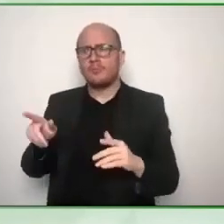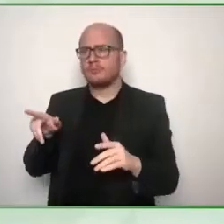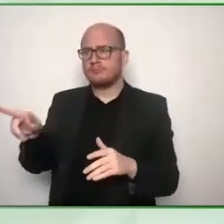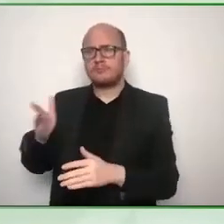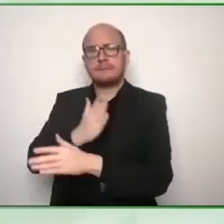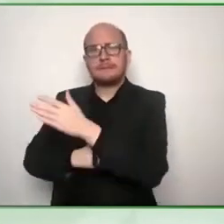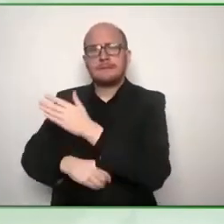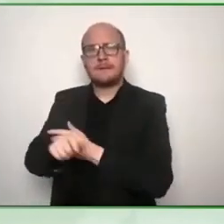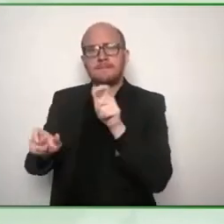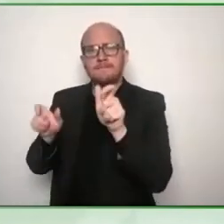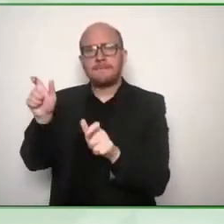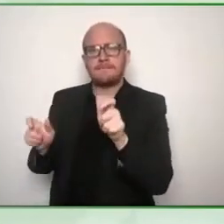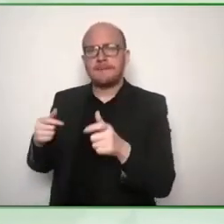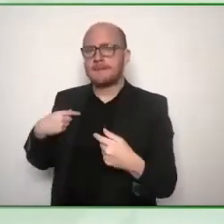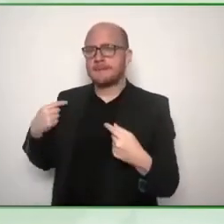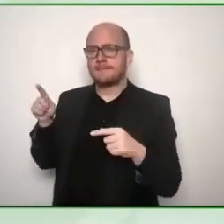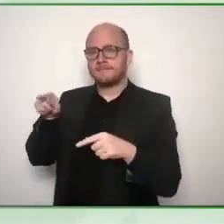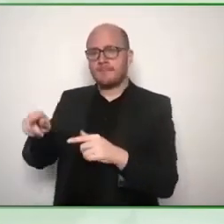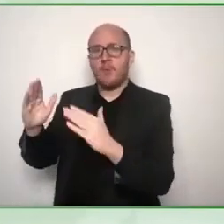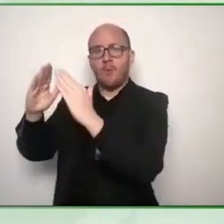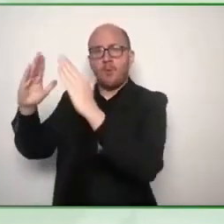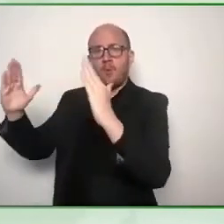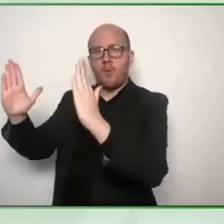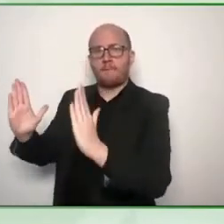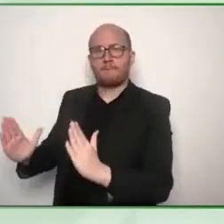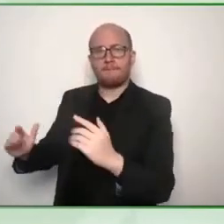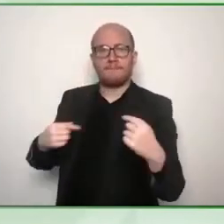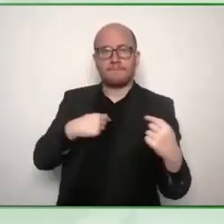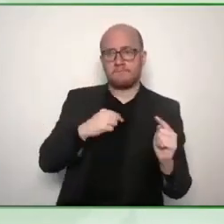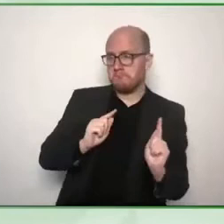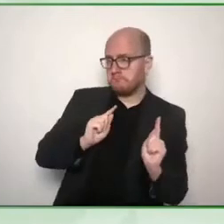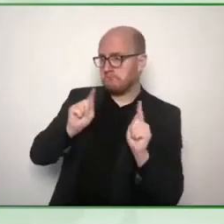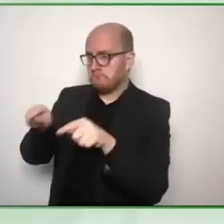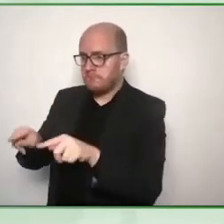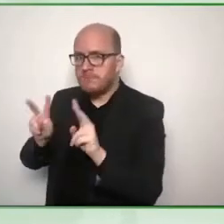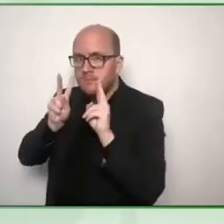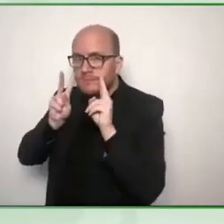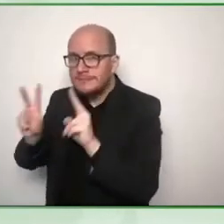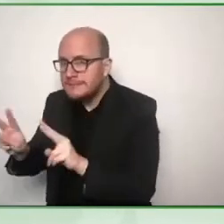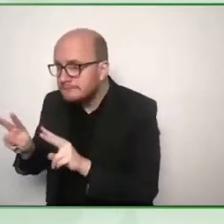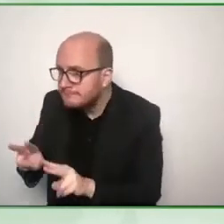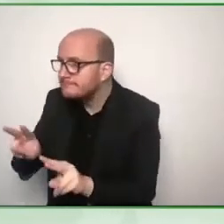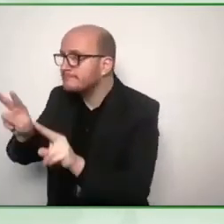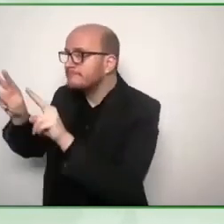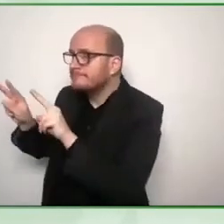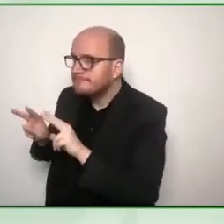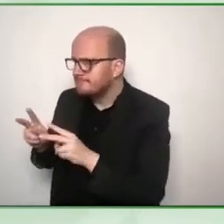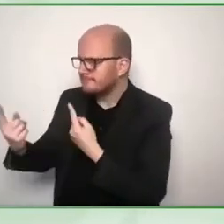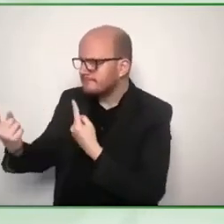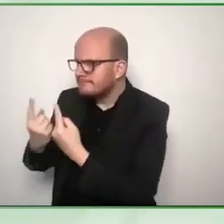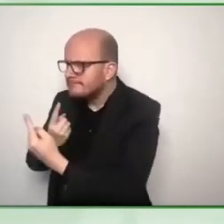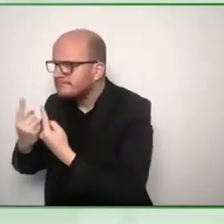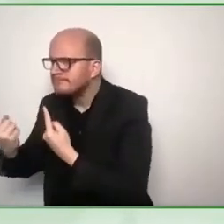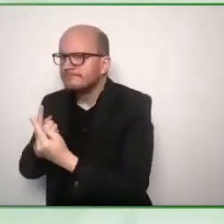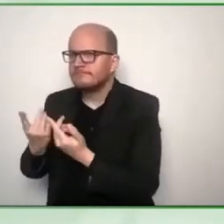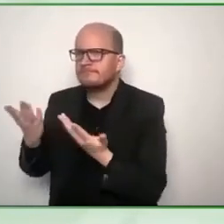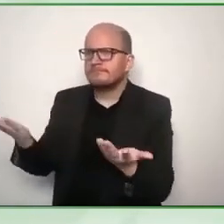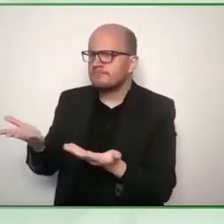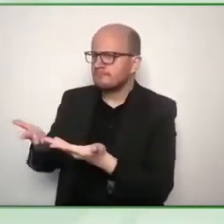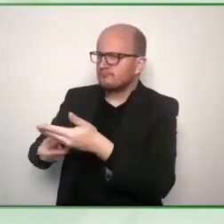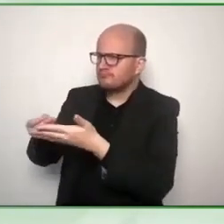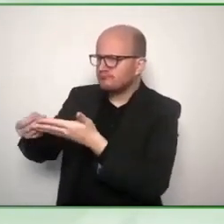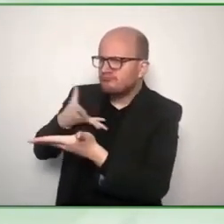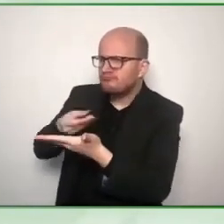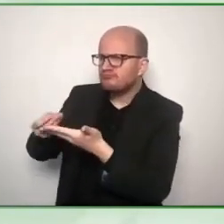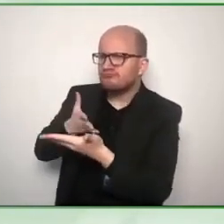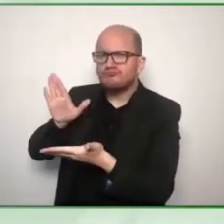they were facing accessing government services information events and so on so it was really about